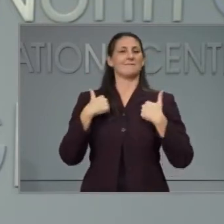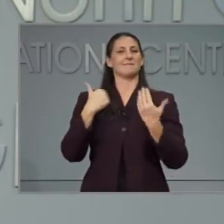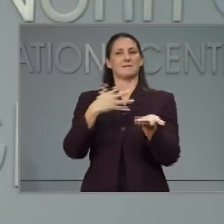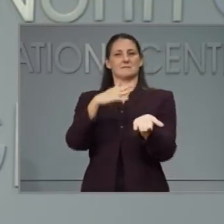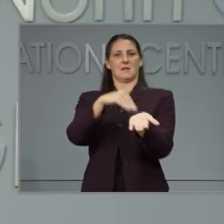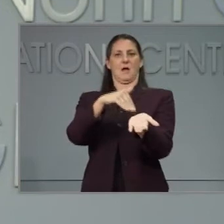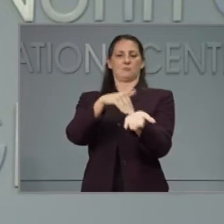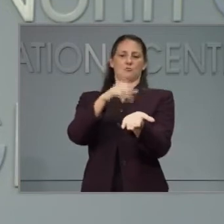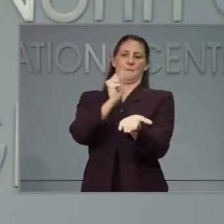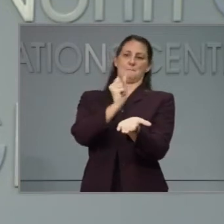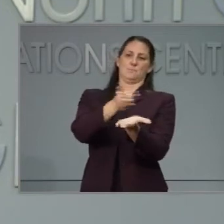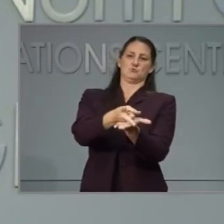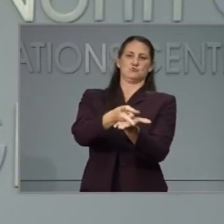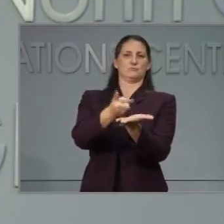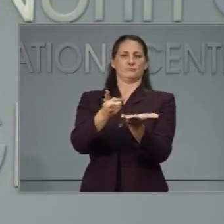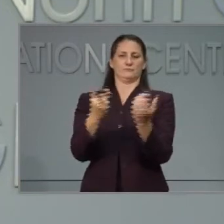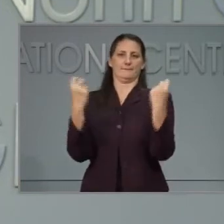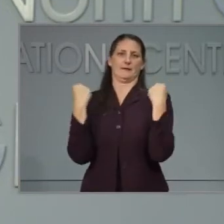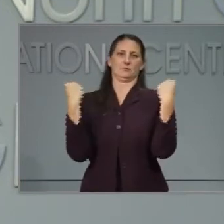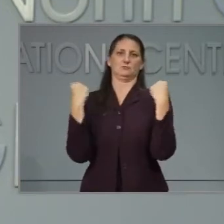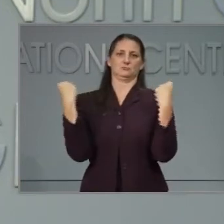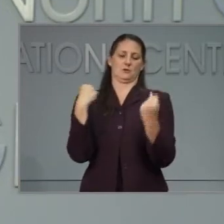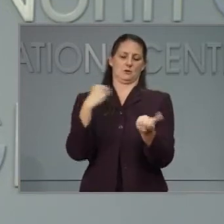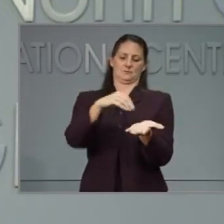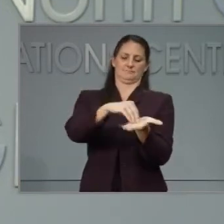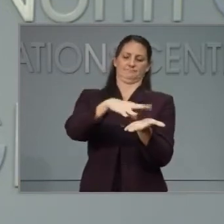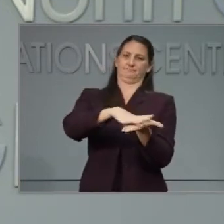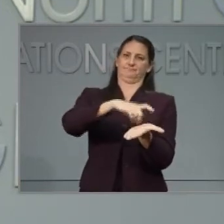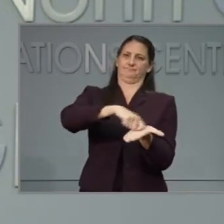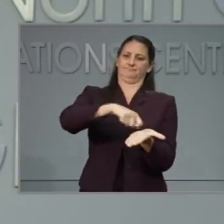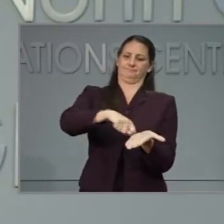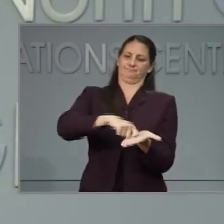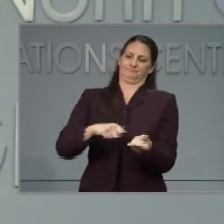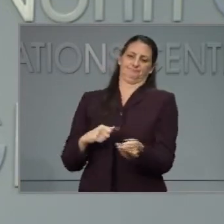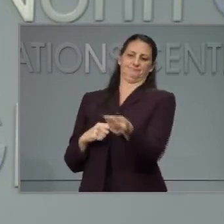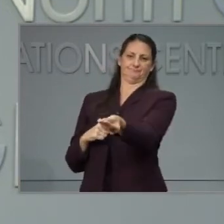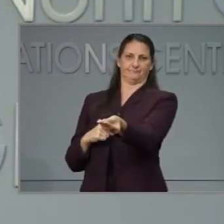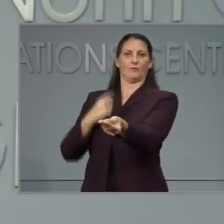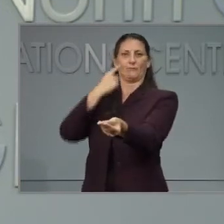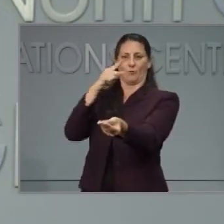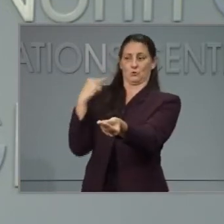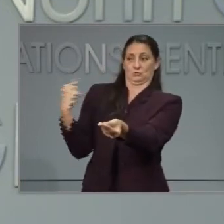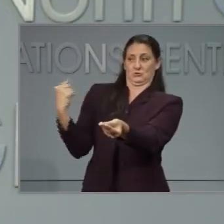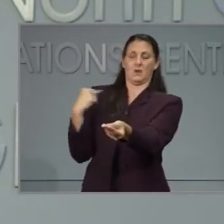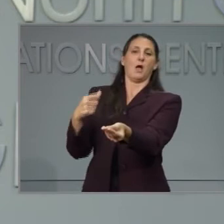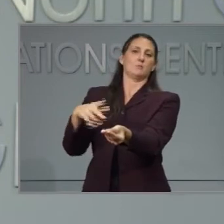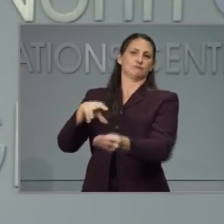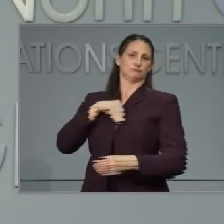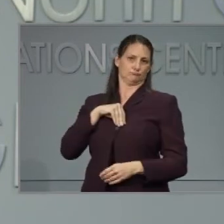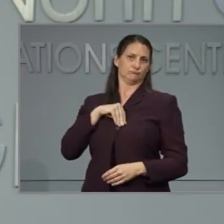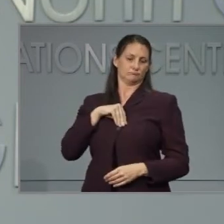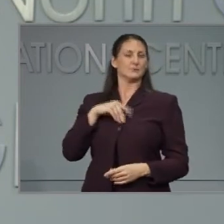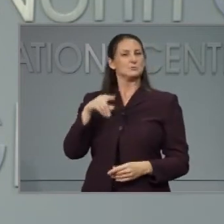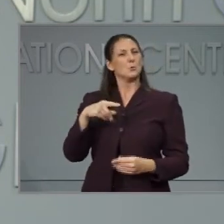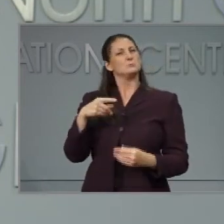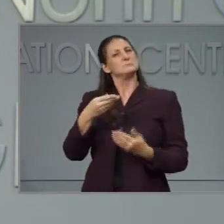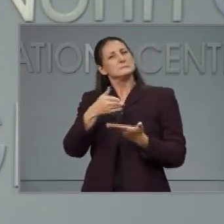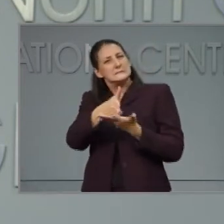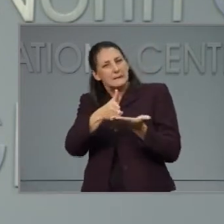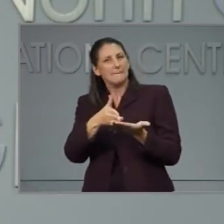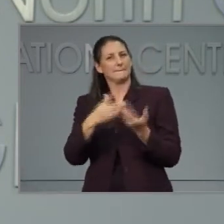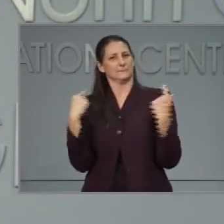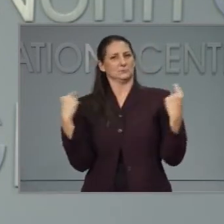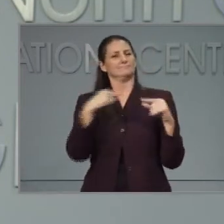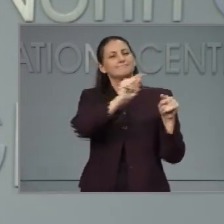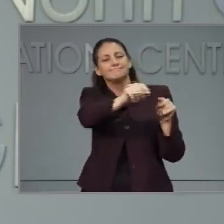exercise at an indoor gym for one of their customers. So a number of gyms were open to